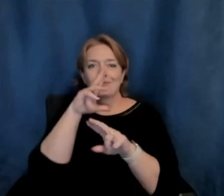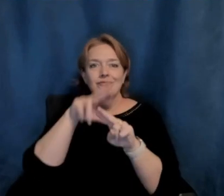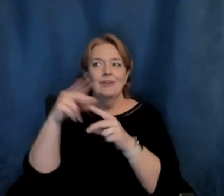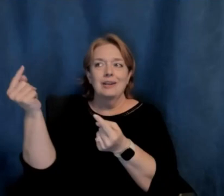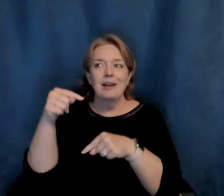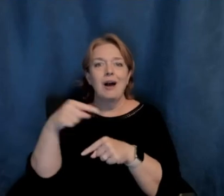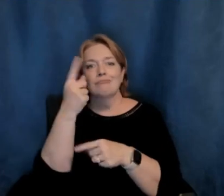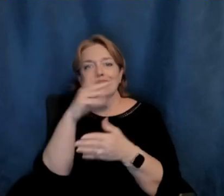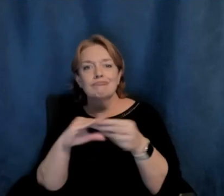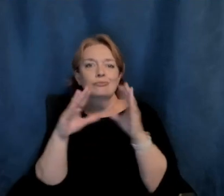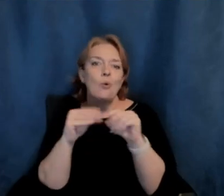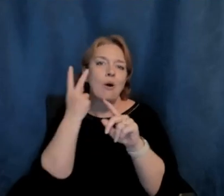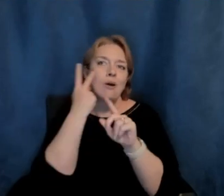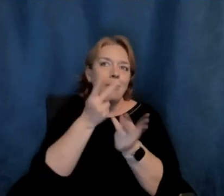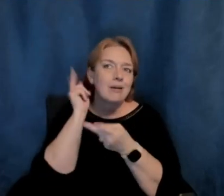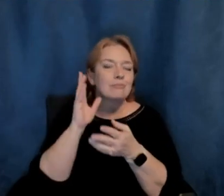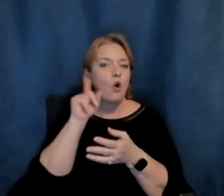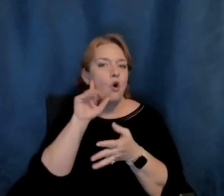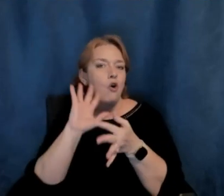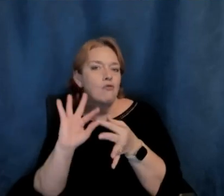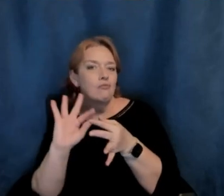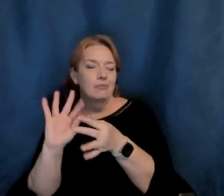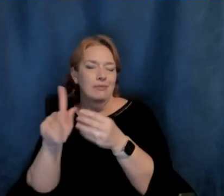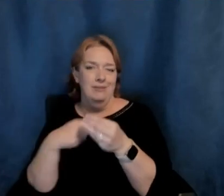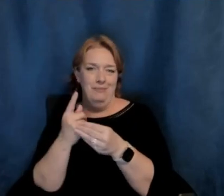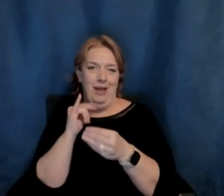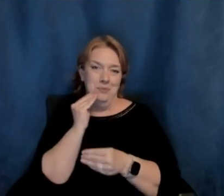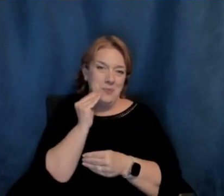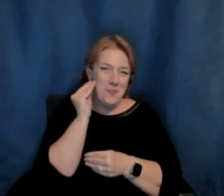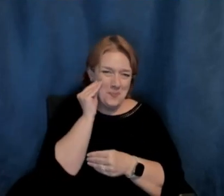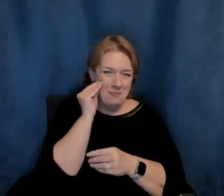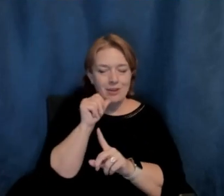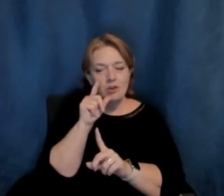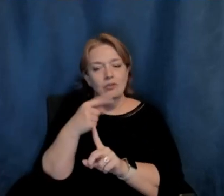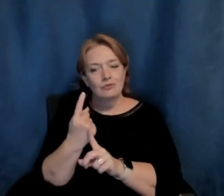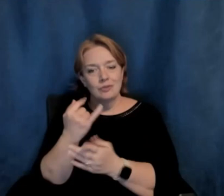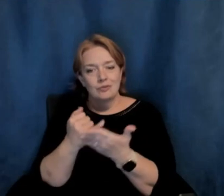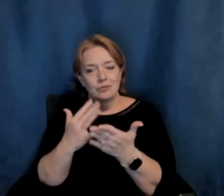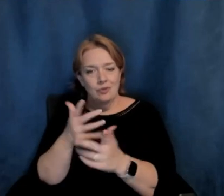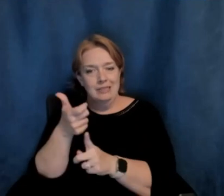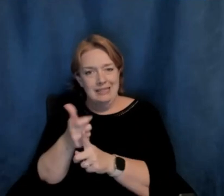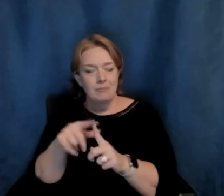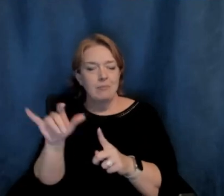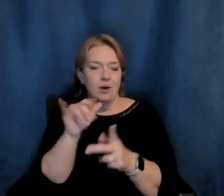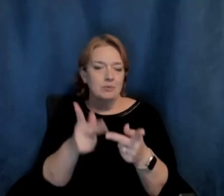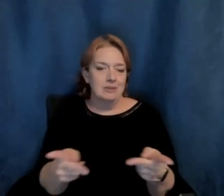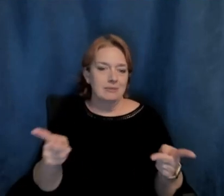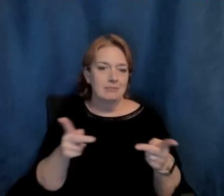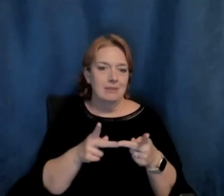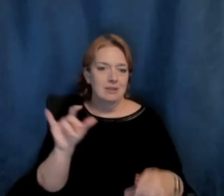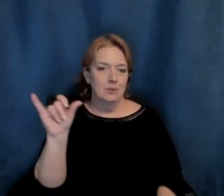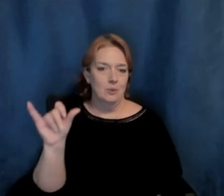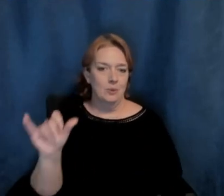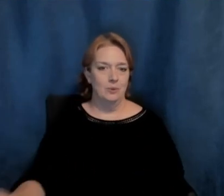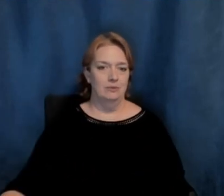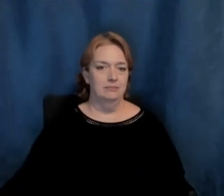share stories or memories about, especially the home, right? Not only the artists, but I think the spaces, which is really cool.